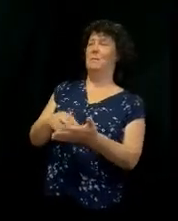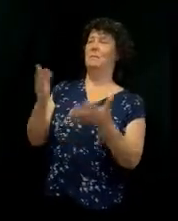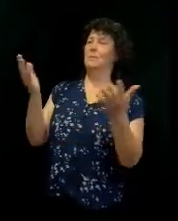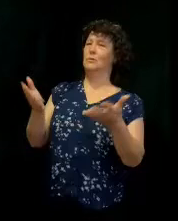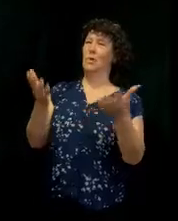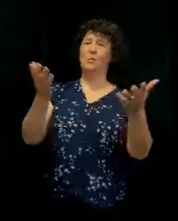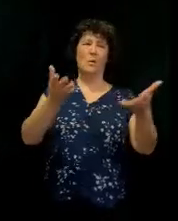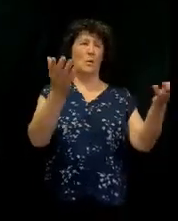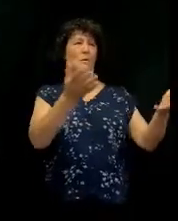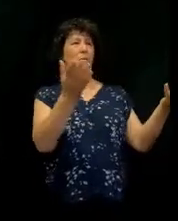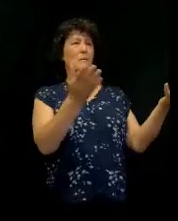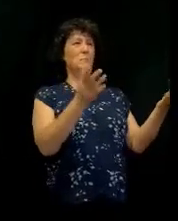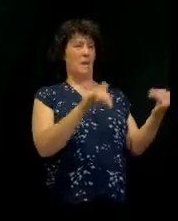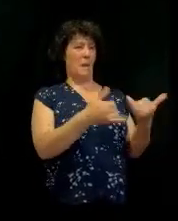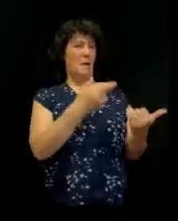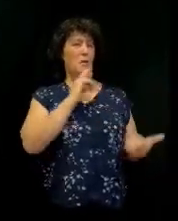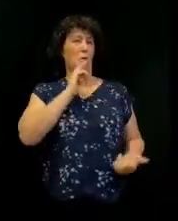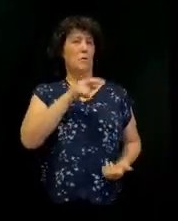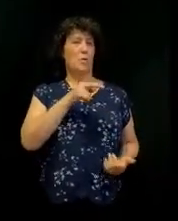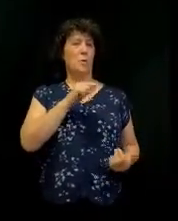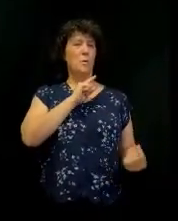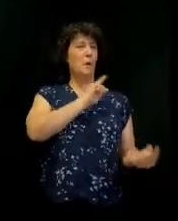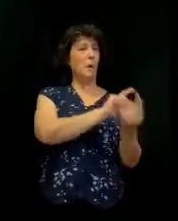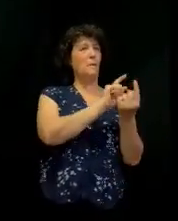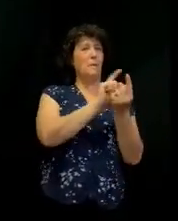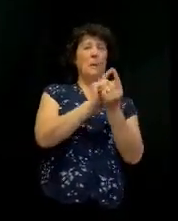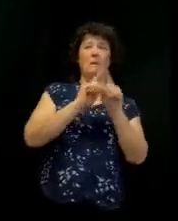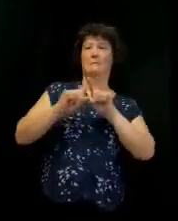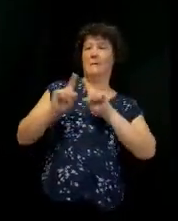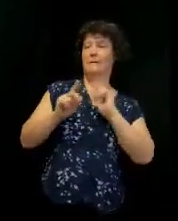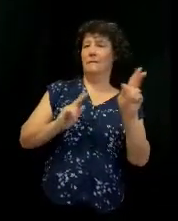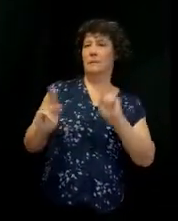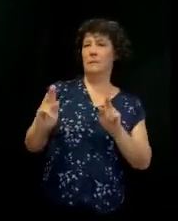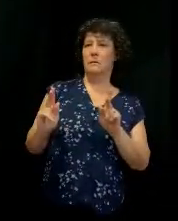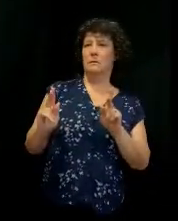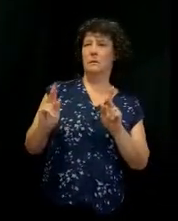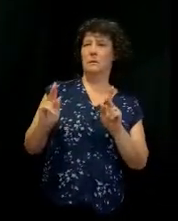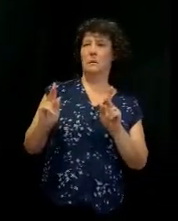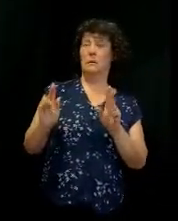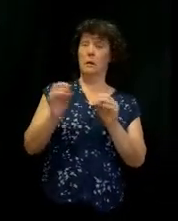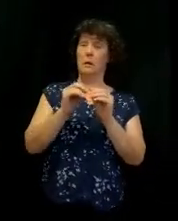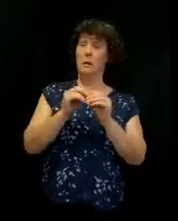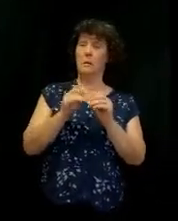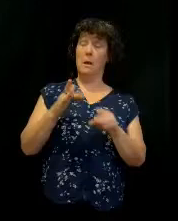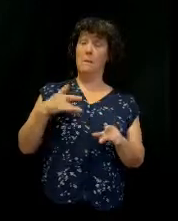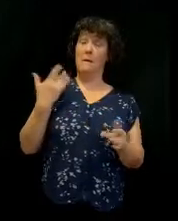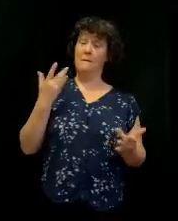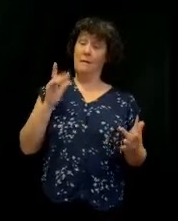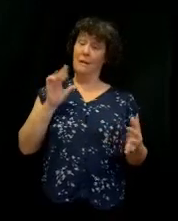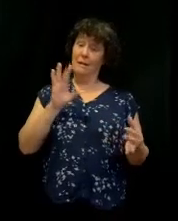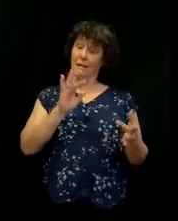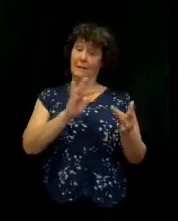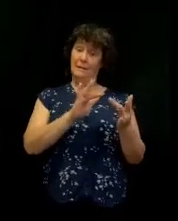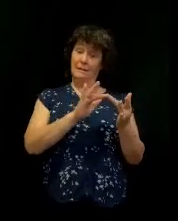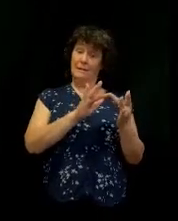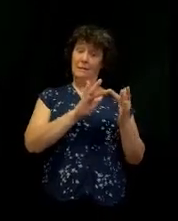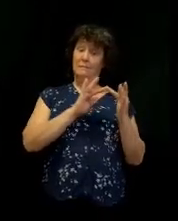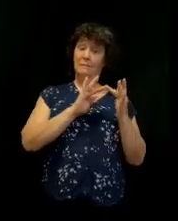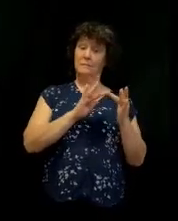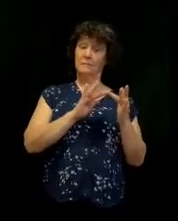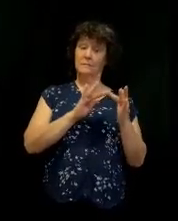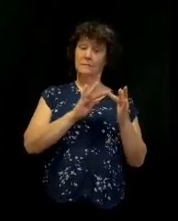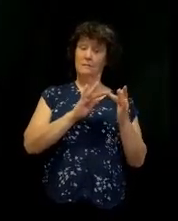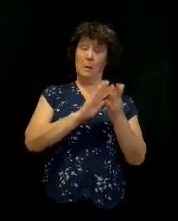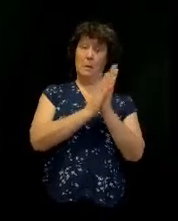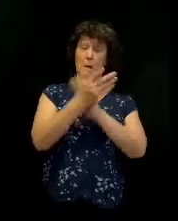Right? How you doing? How you doing? Because the more we feel connected, we're